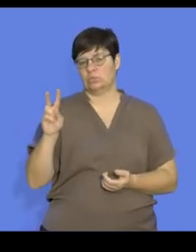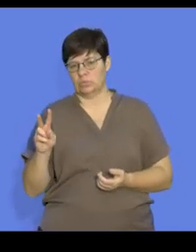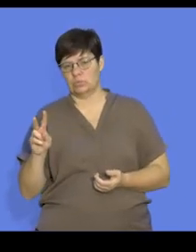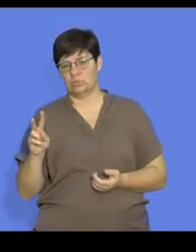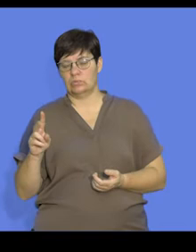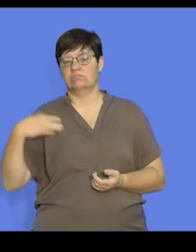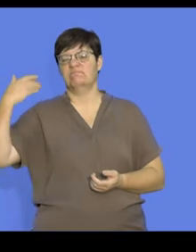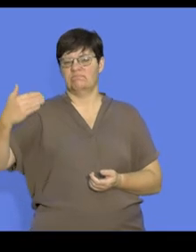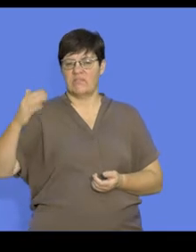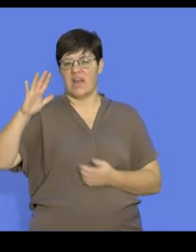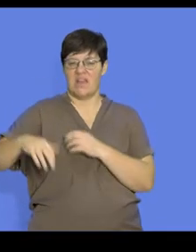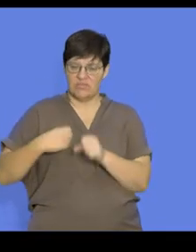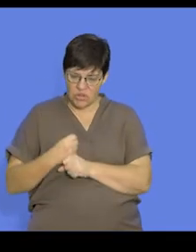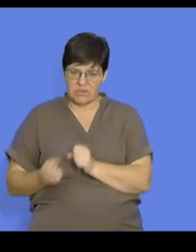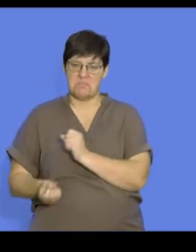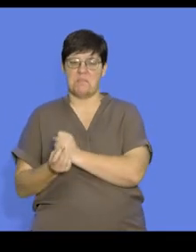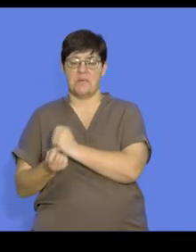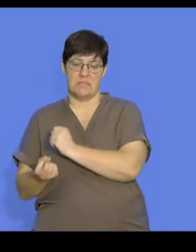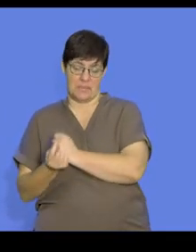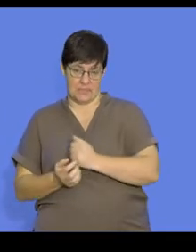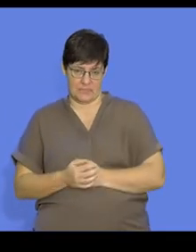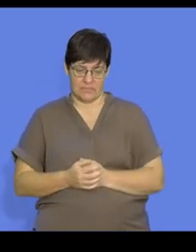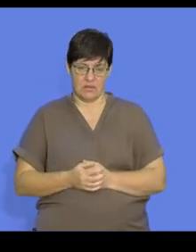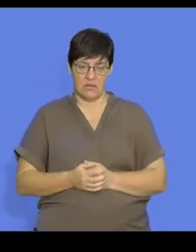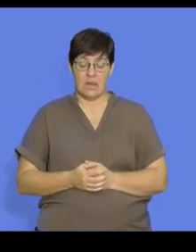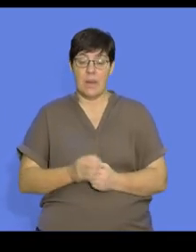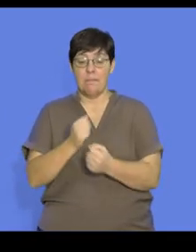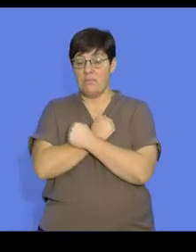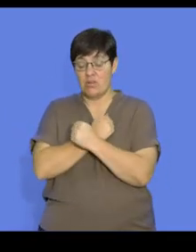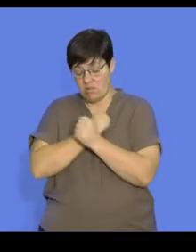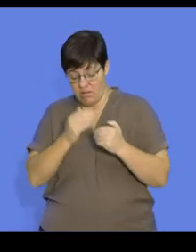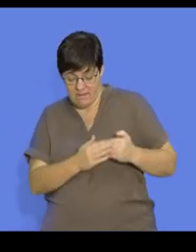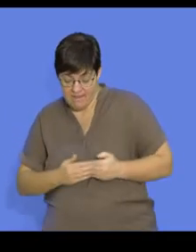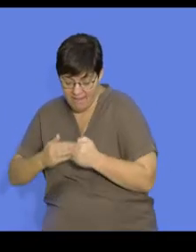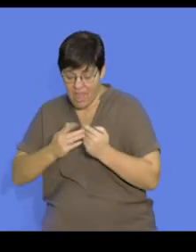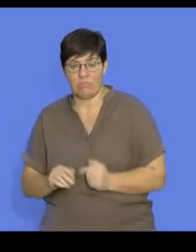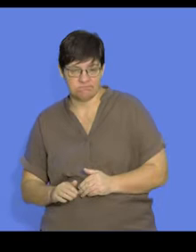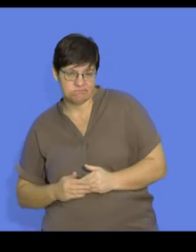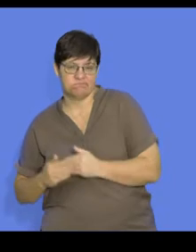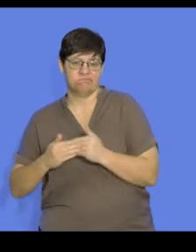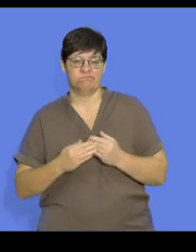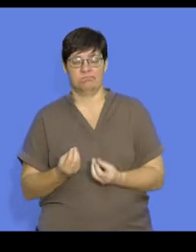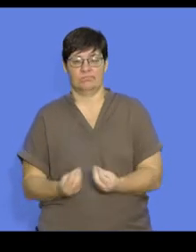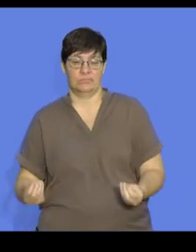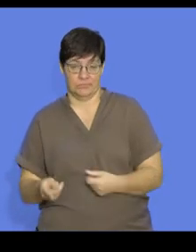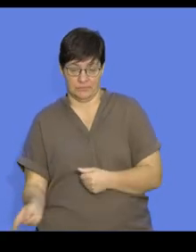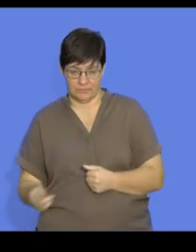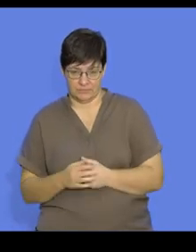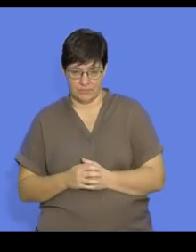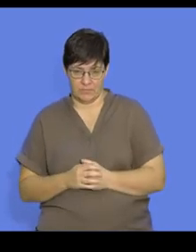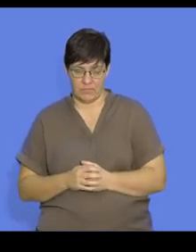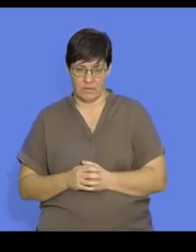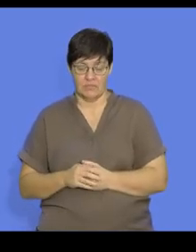offsprings every five years. There's a degree of parental care that involves in raising the young. And that means that